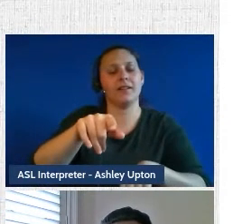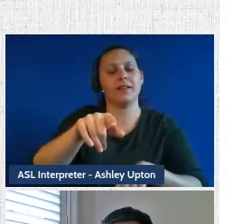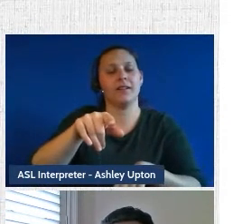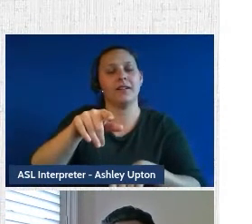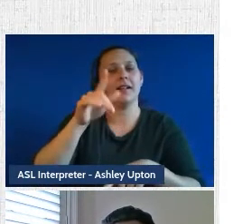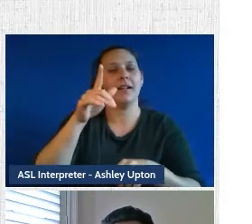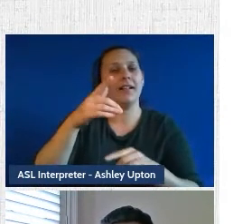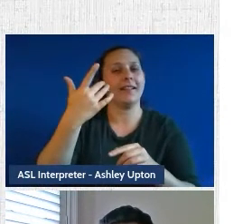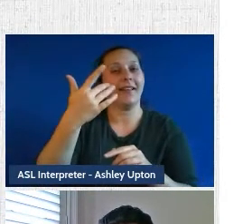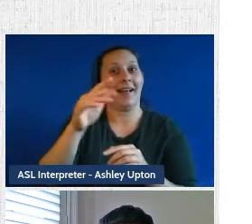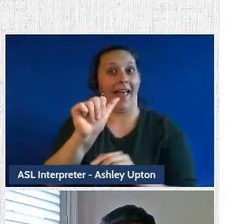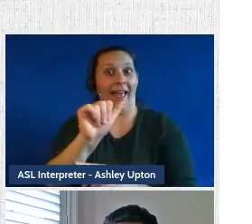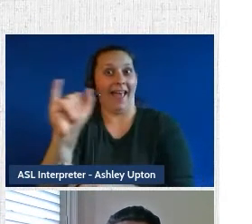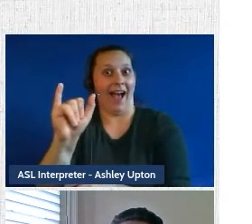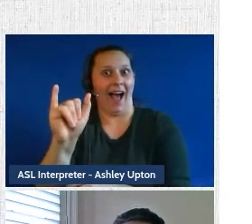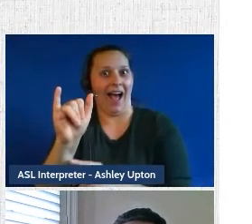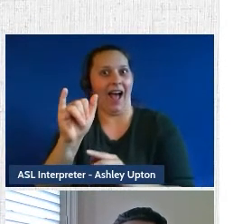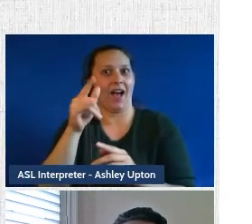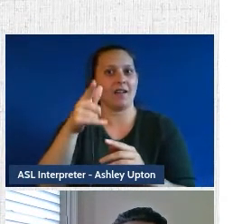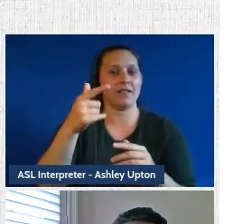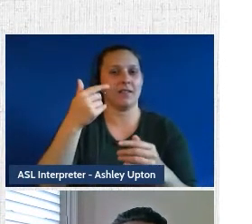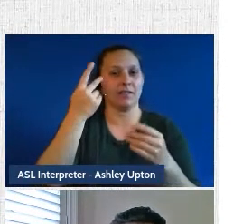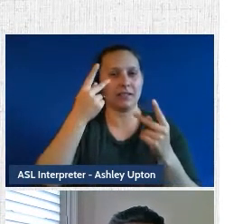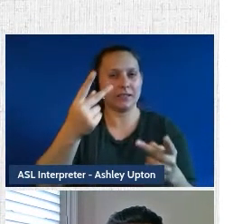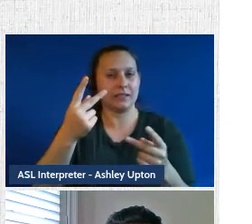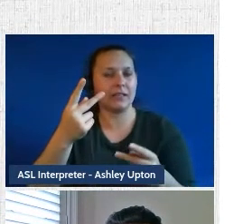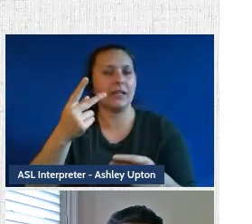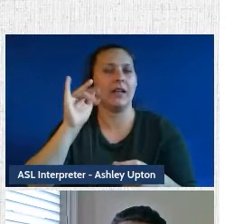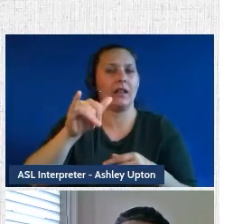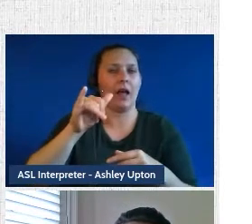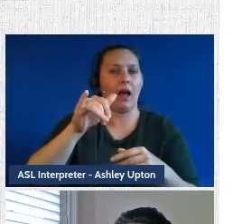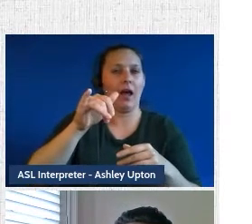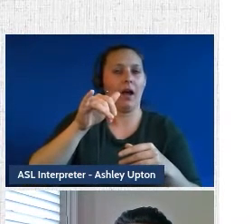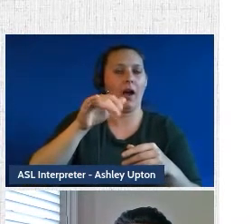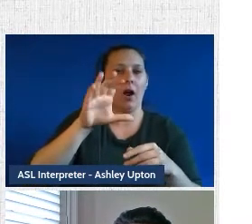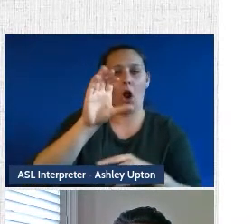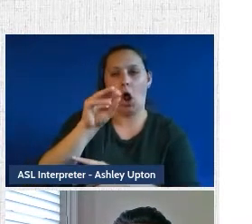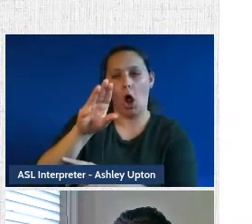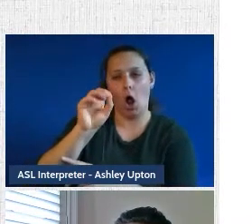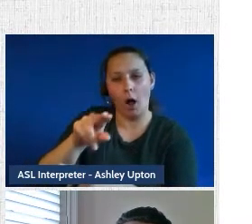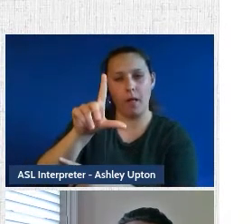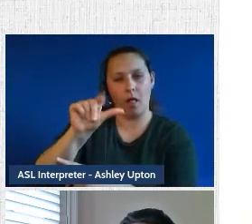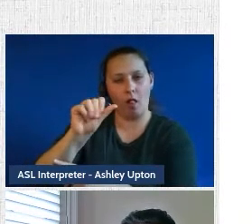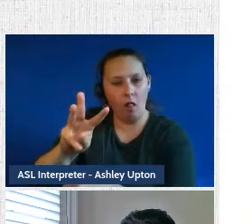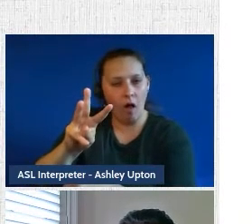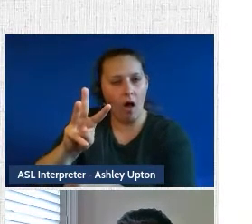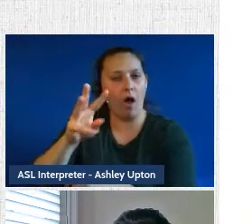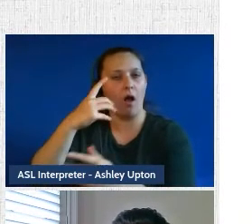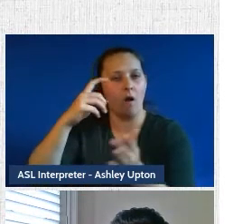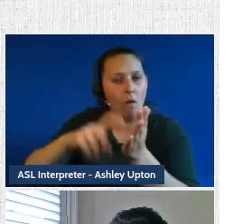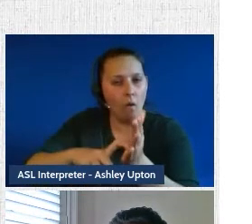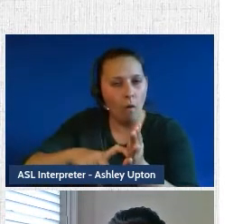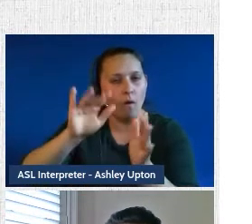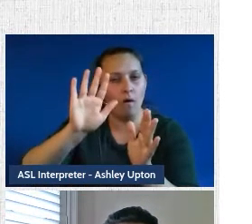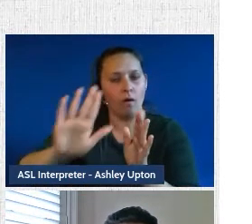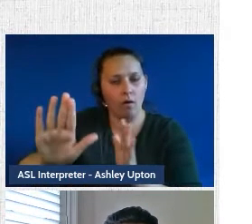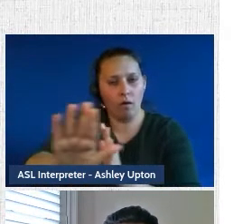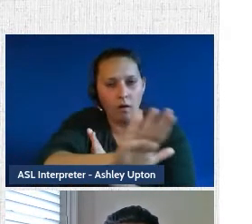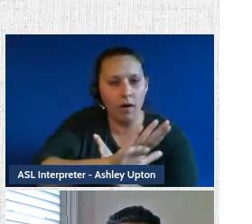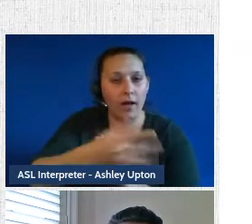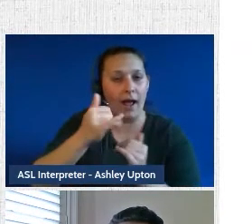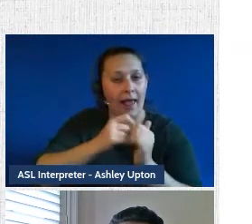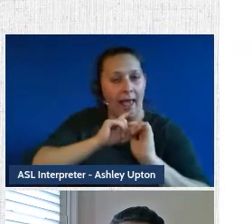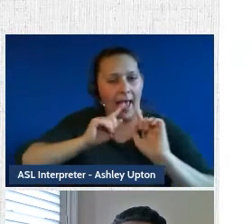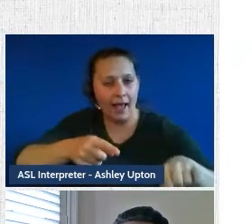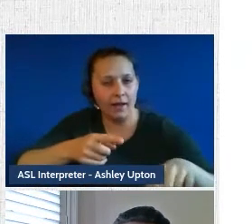attempt to quantify the importance of certain common law aspects. We ask users questions that help answer those questions to be able to